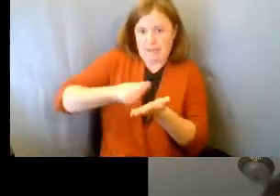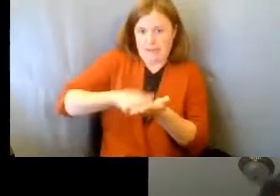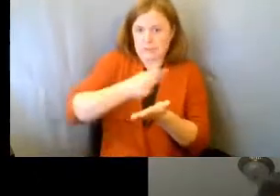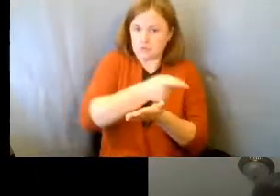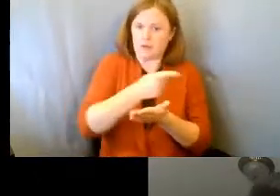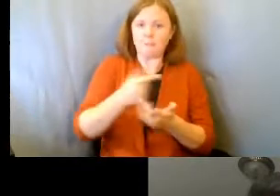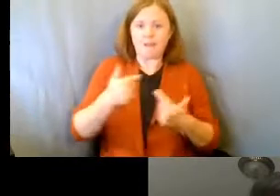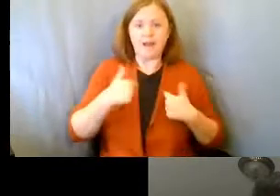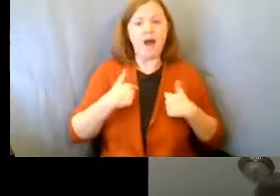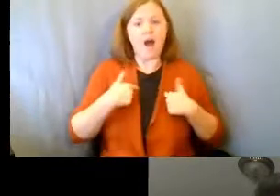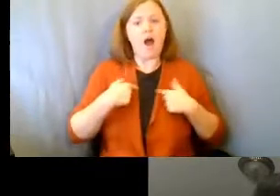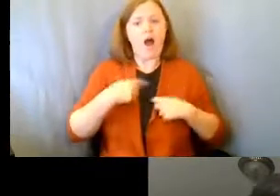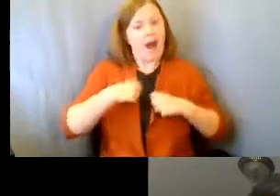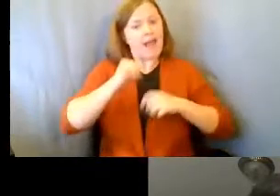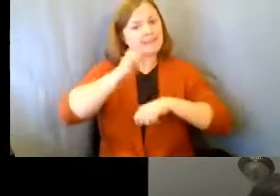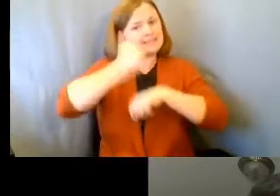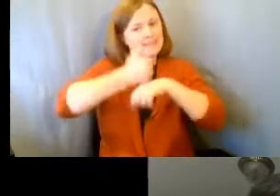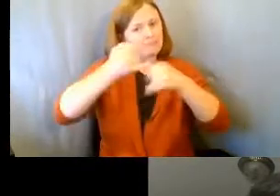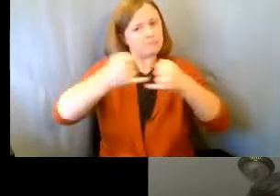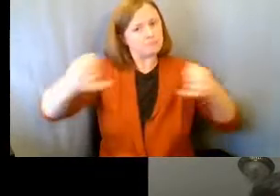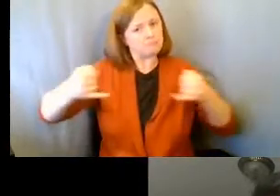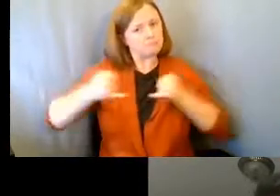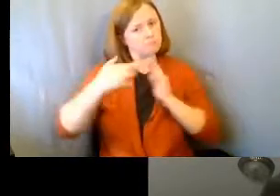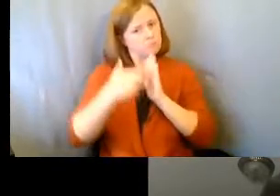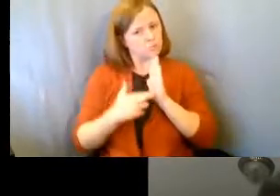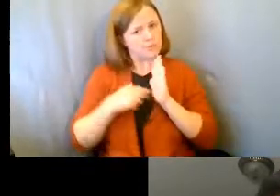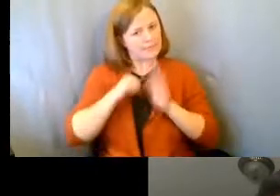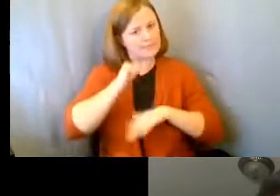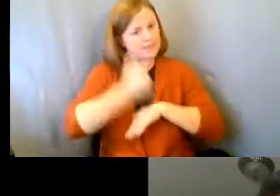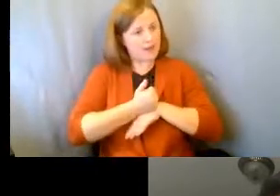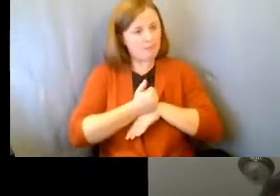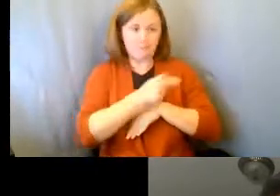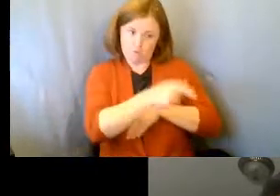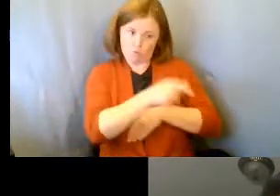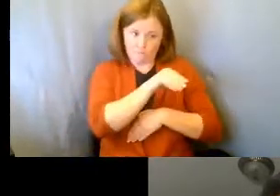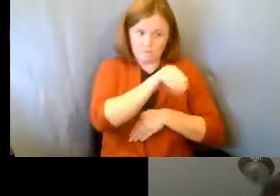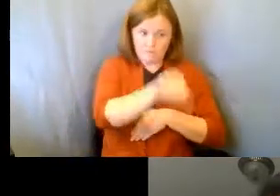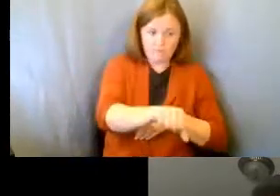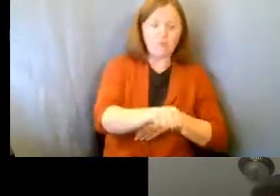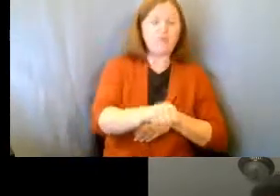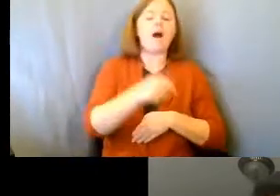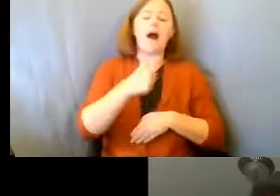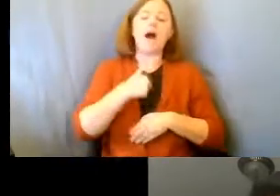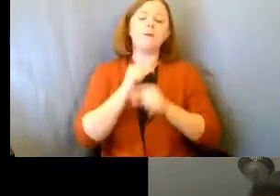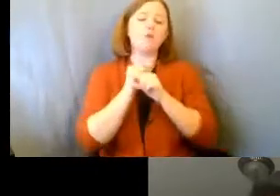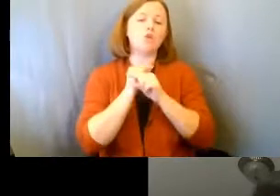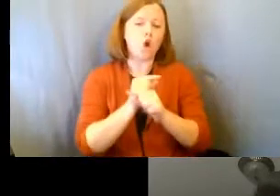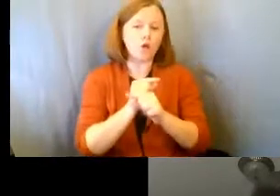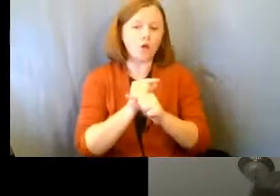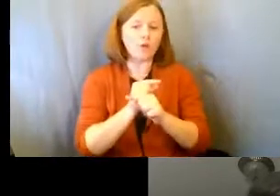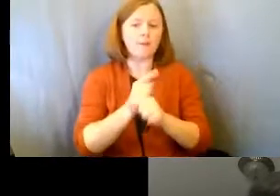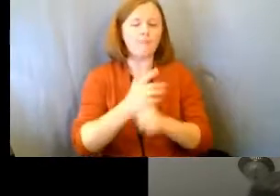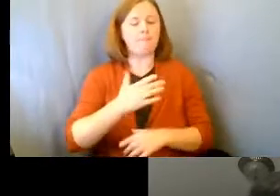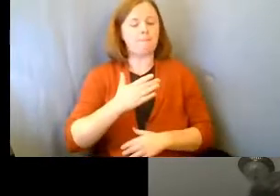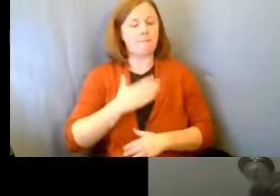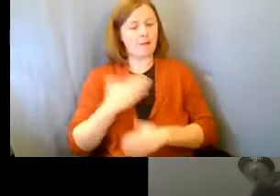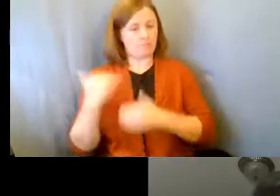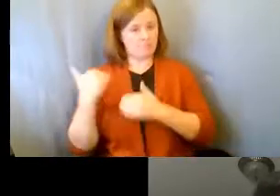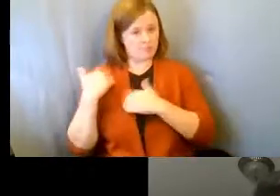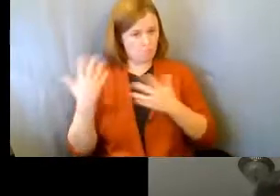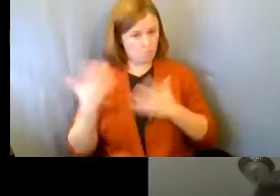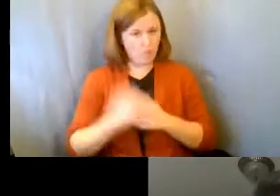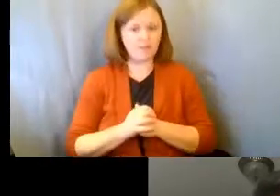right? I have some parameters in there. That is his choice. I am his guardian, and my responsibility